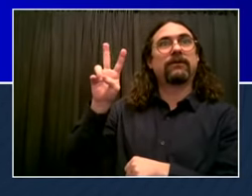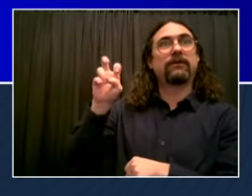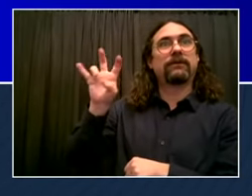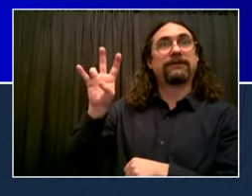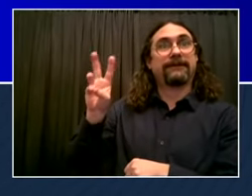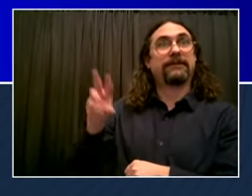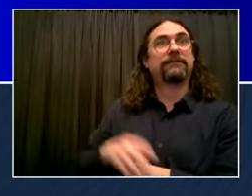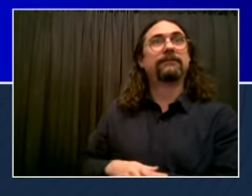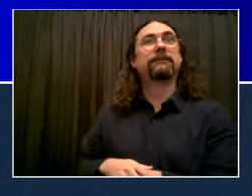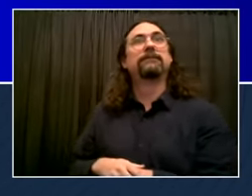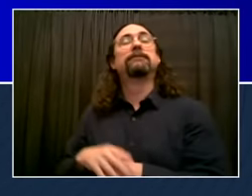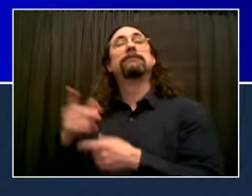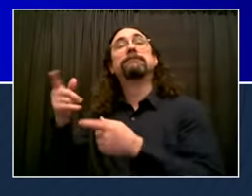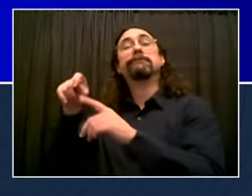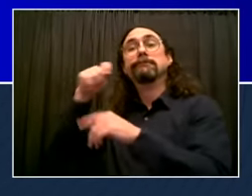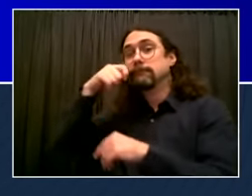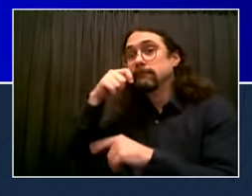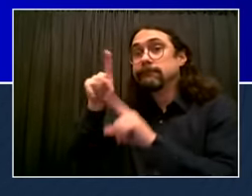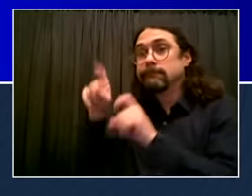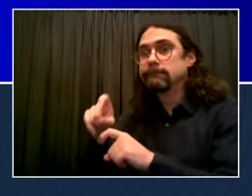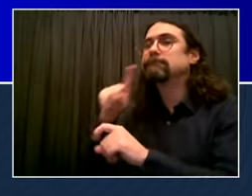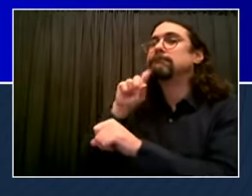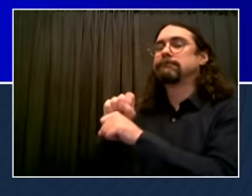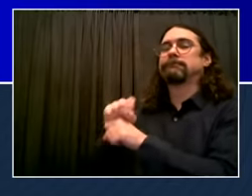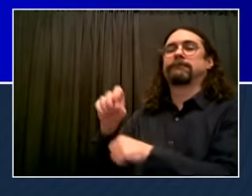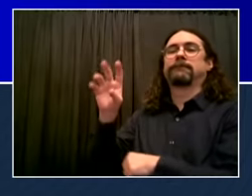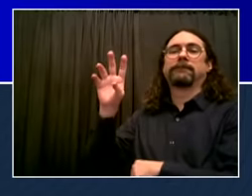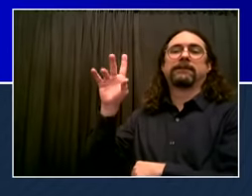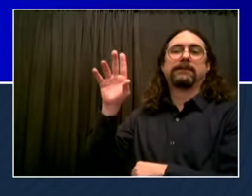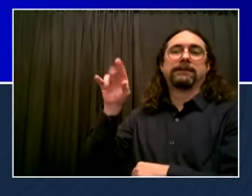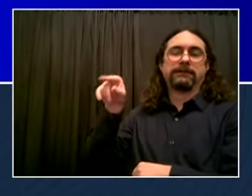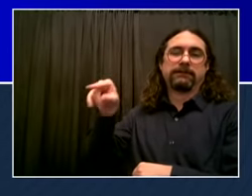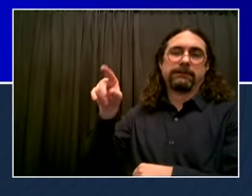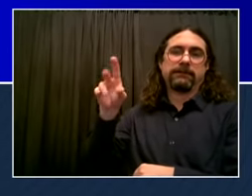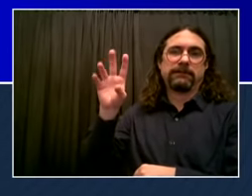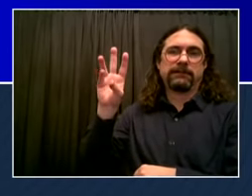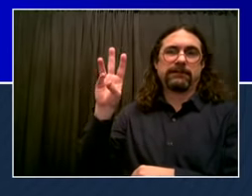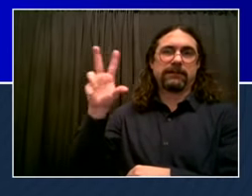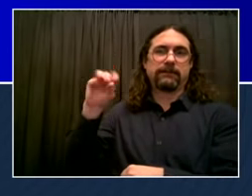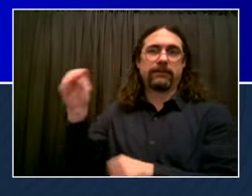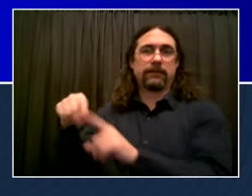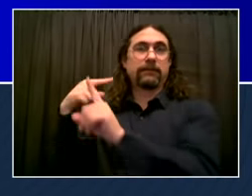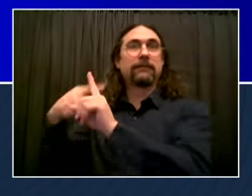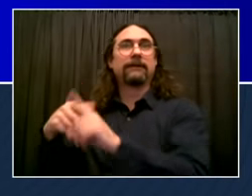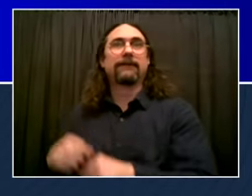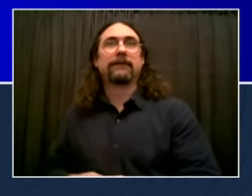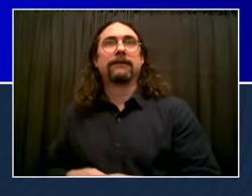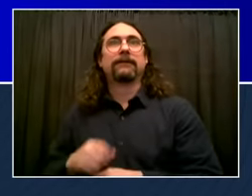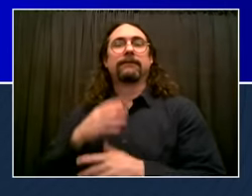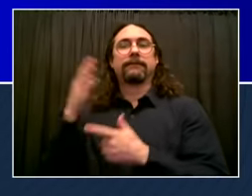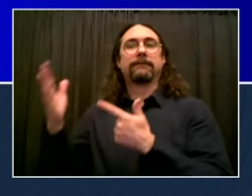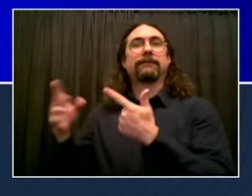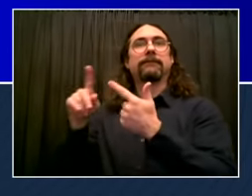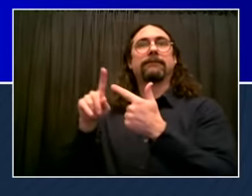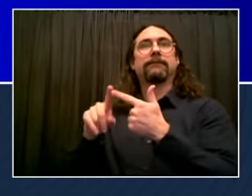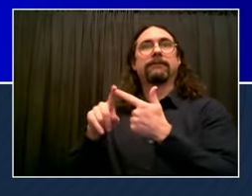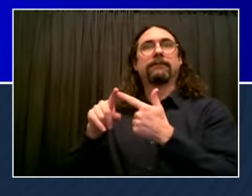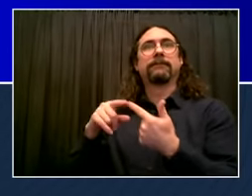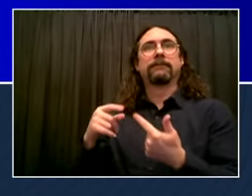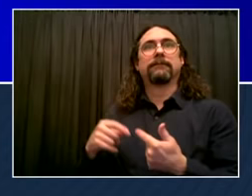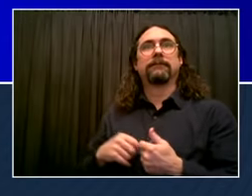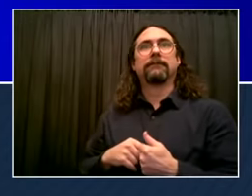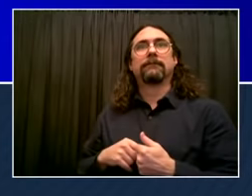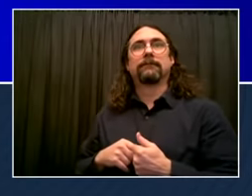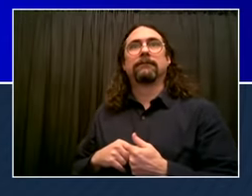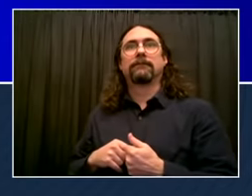.21 per 100,000. New reported cases on a seven-day average. Today's report, 3,395 cases.